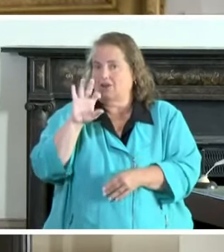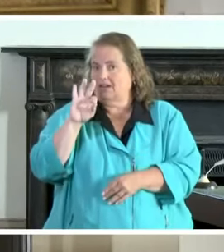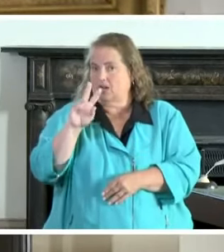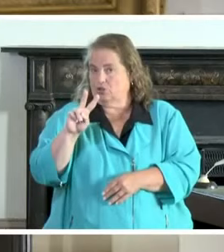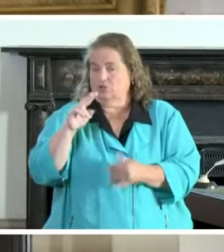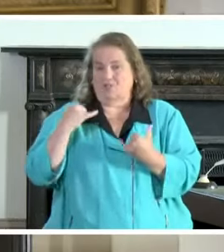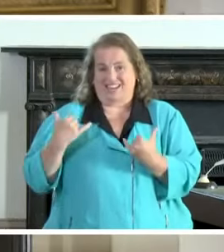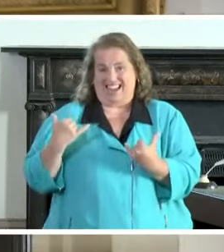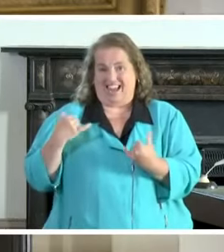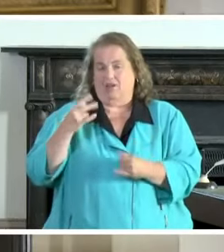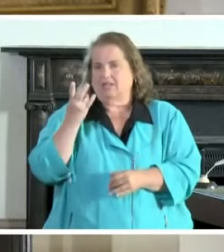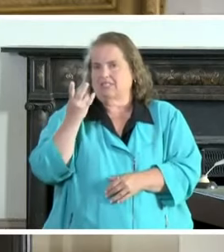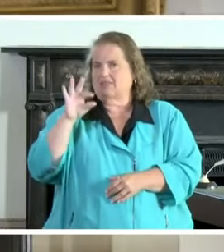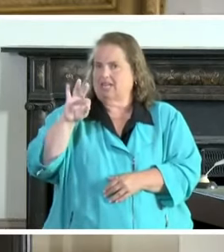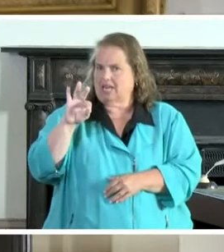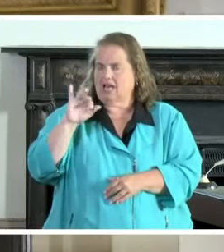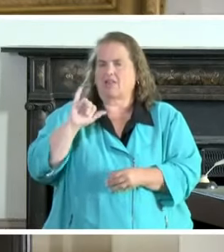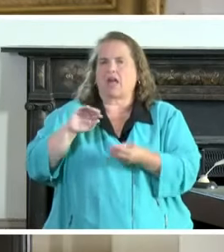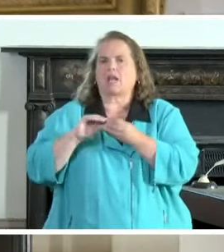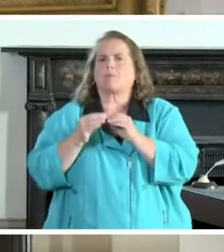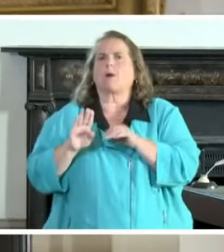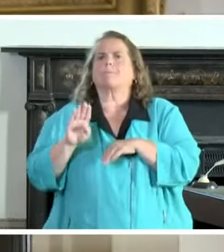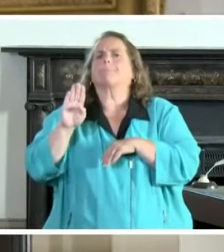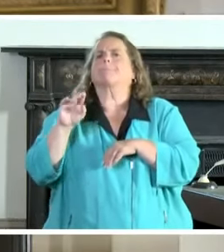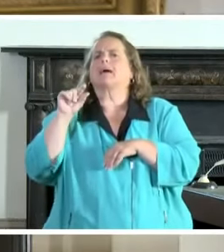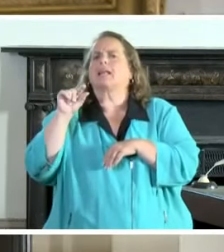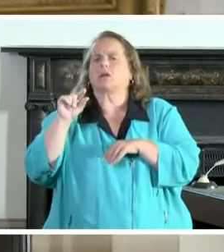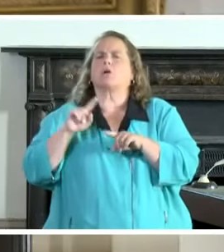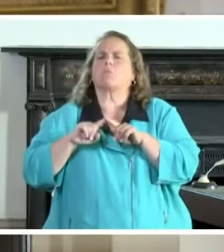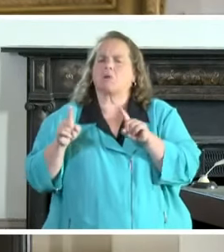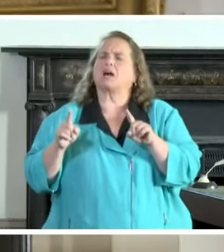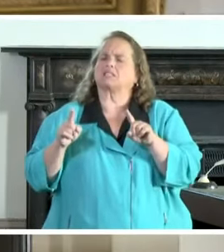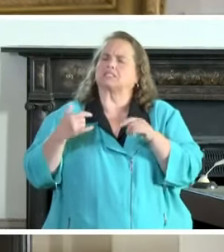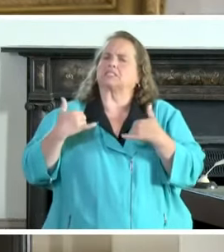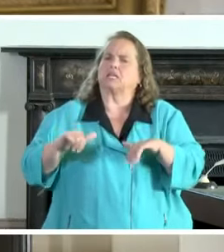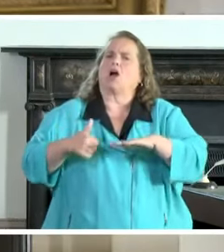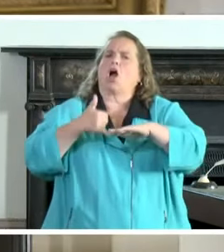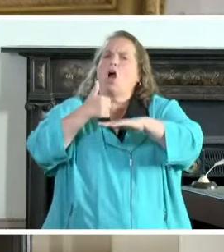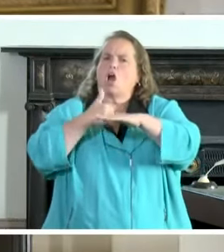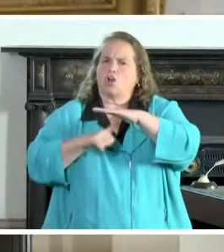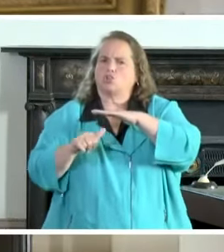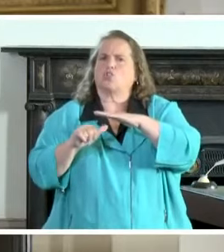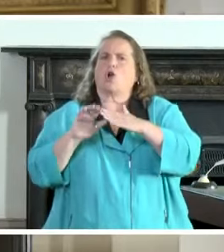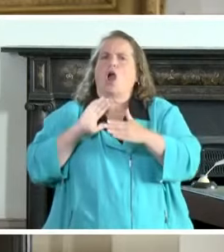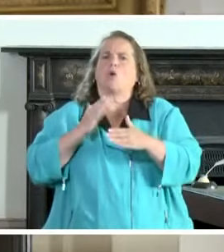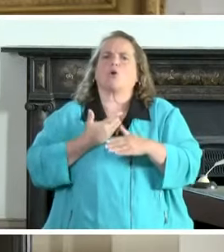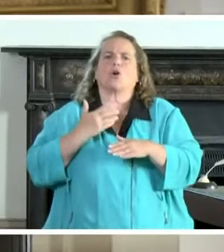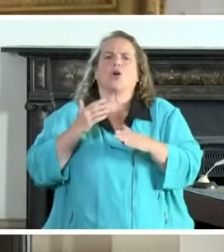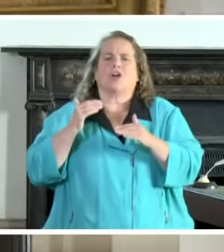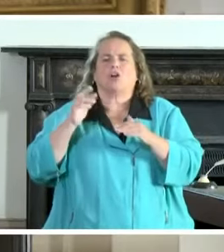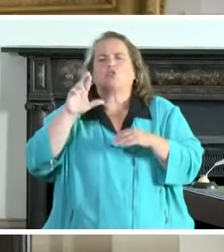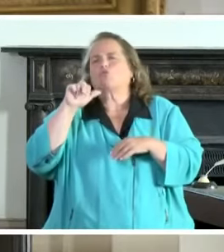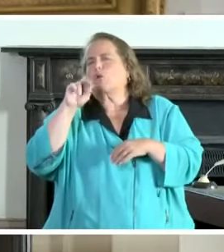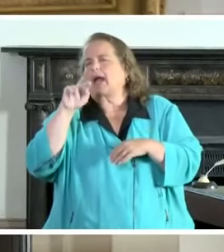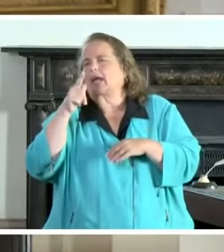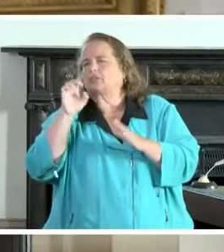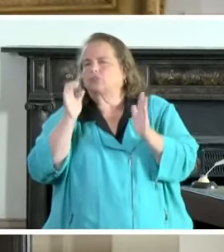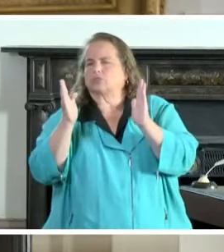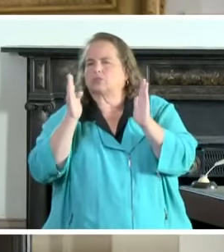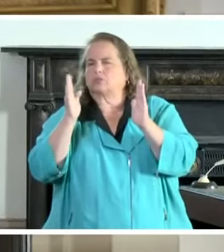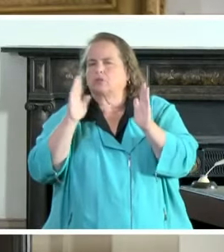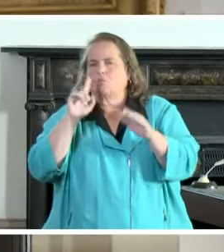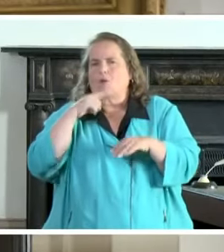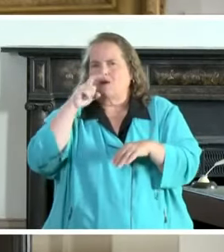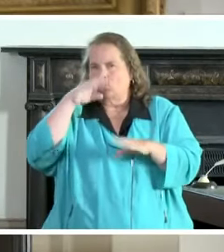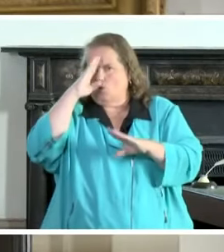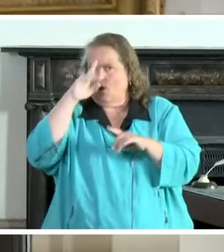currently 79 that number is up a little bit but still well within the range where we still have a significant number of